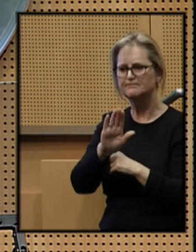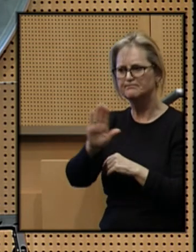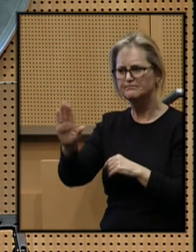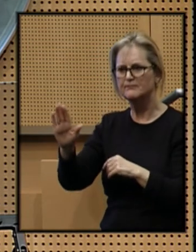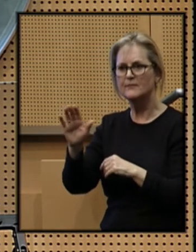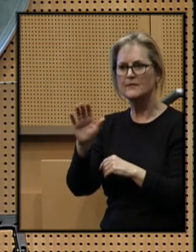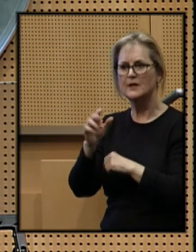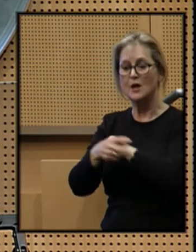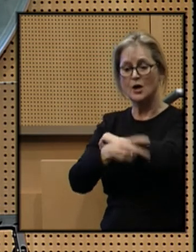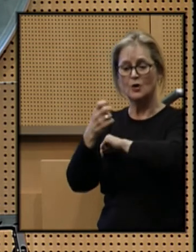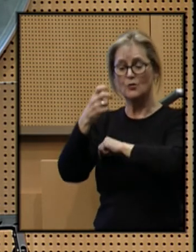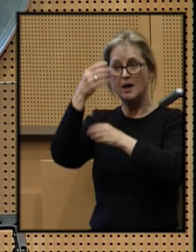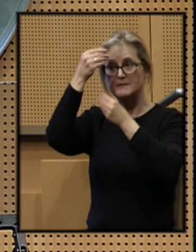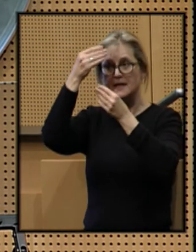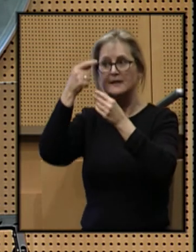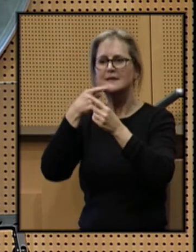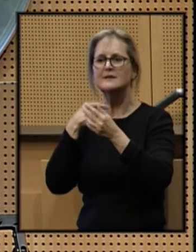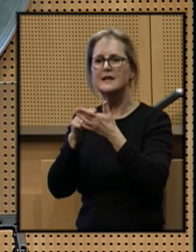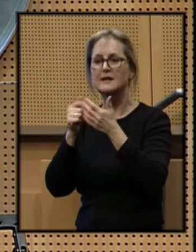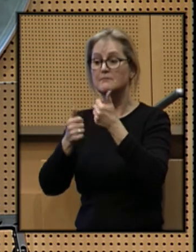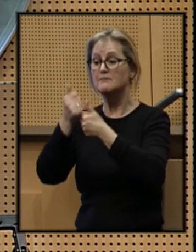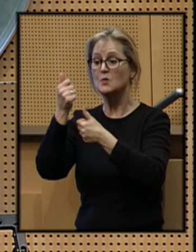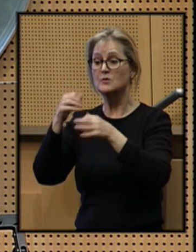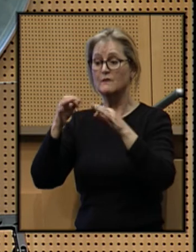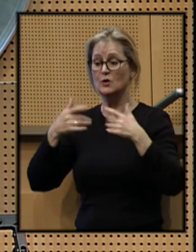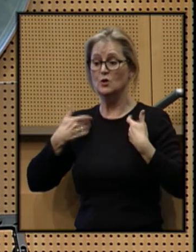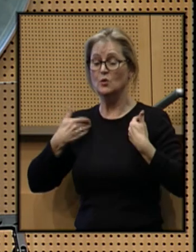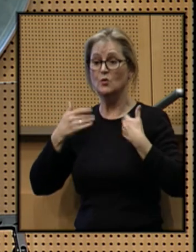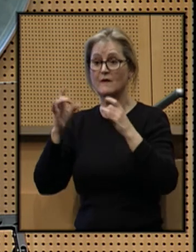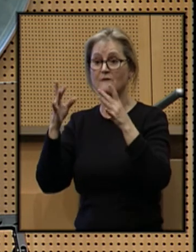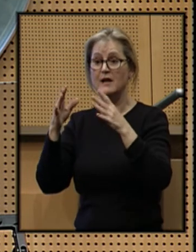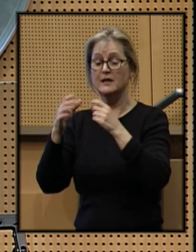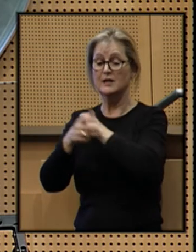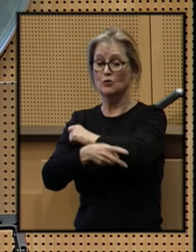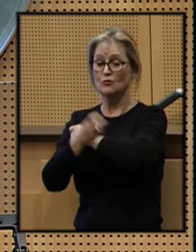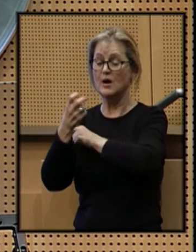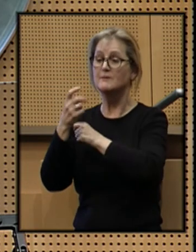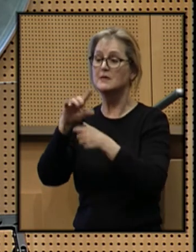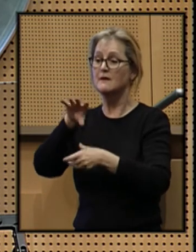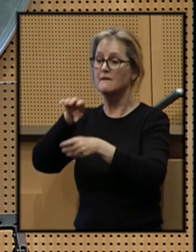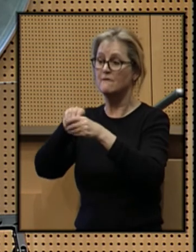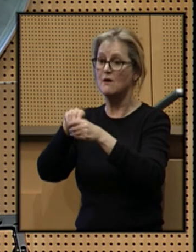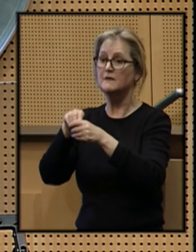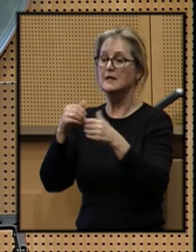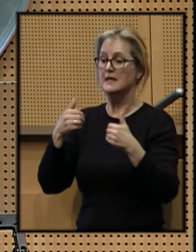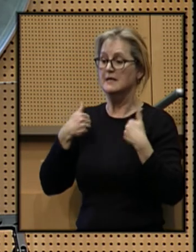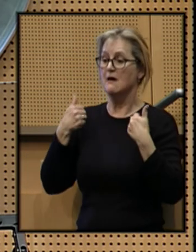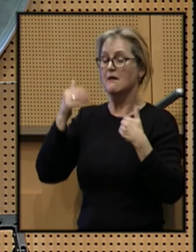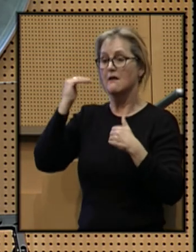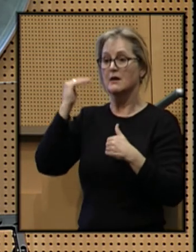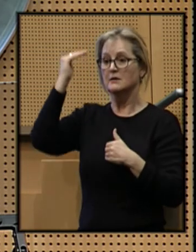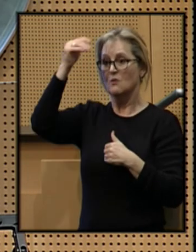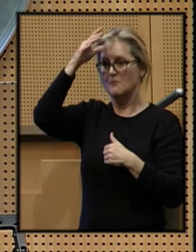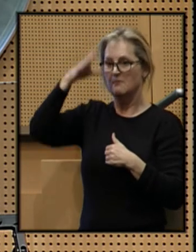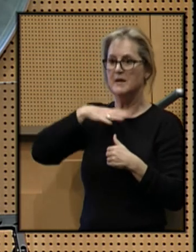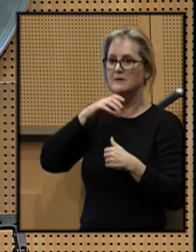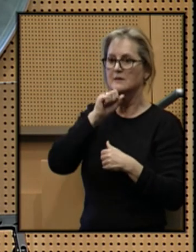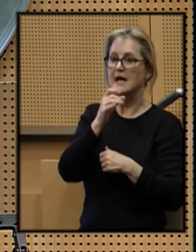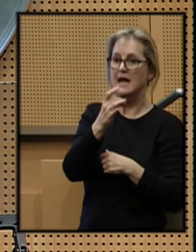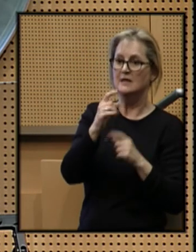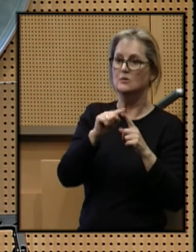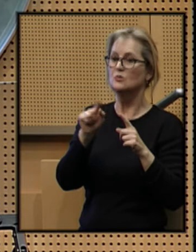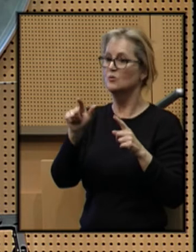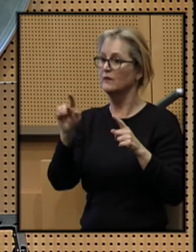Crime data tells us that the majority of youth violent crimes programs involve young adult males 18 to